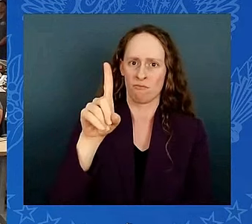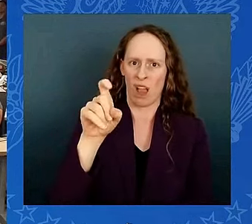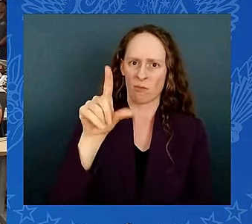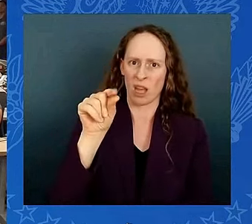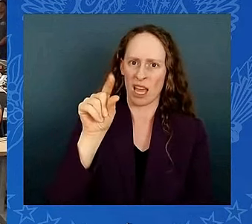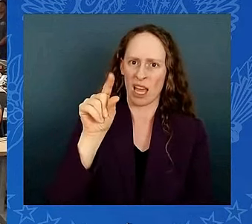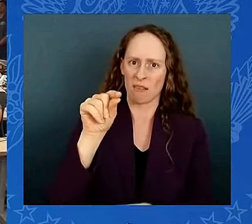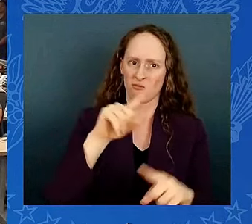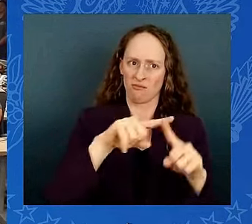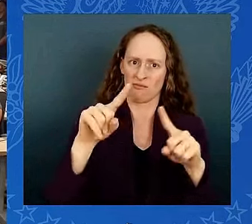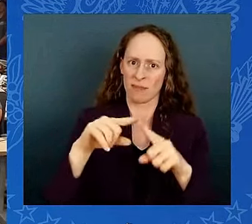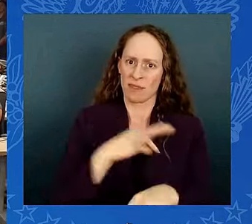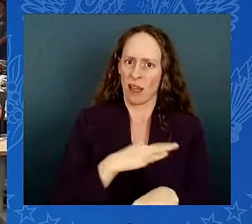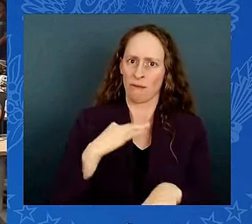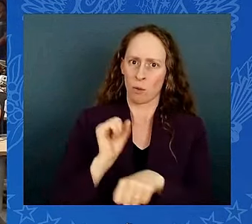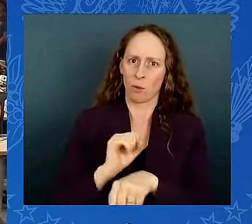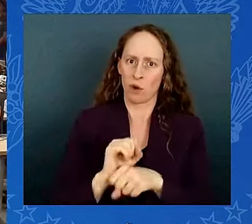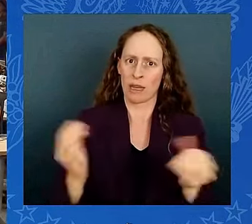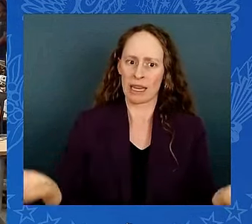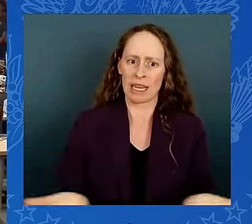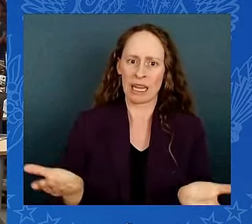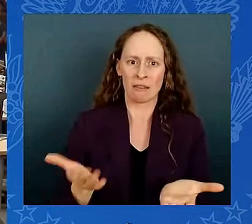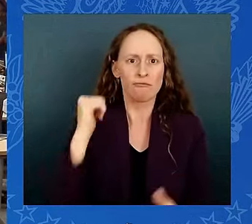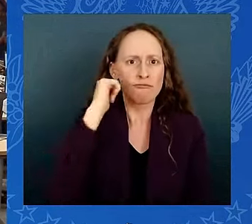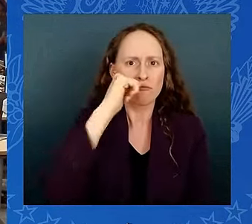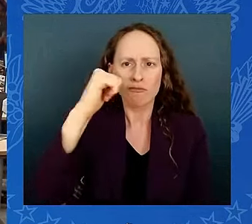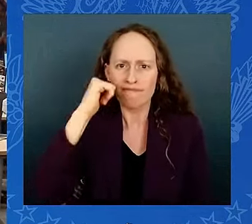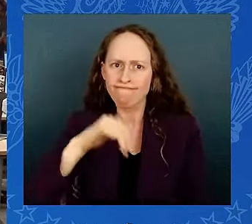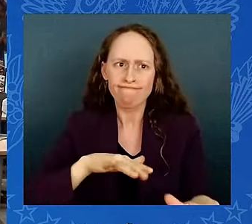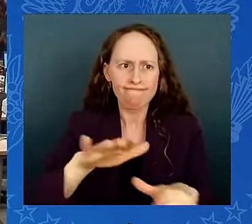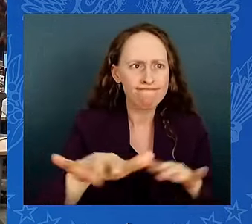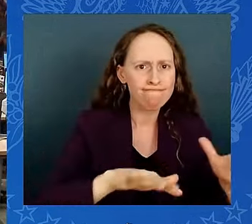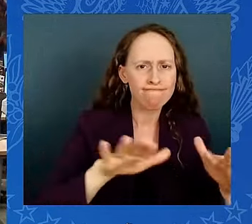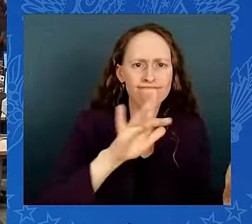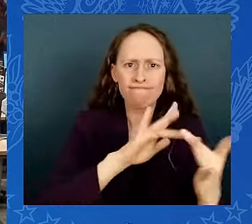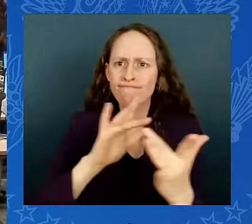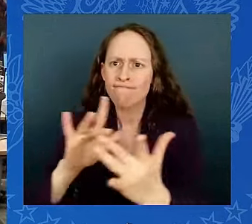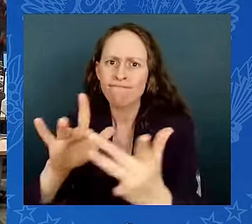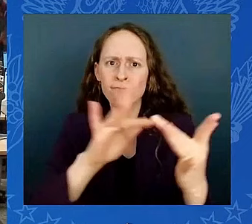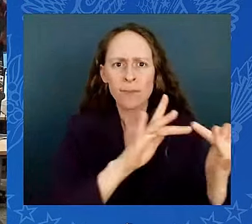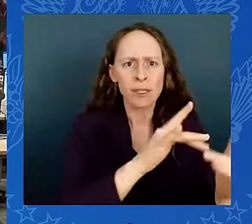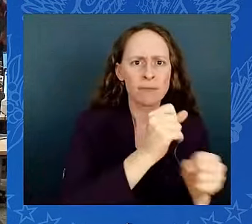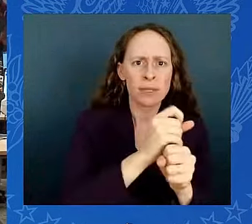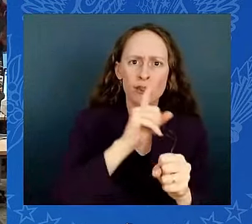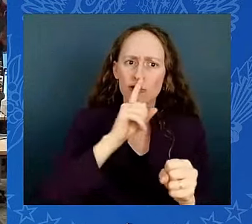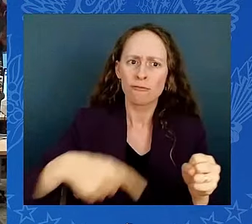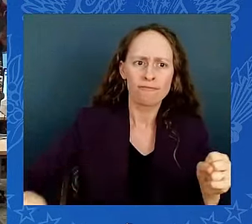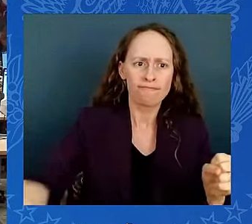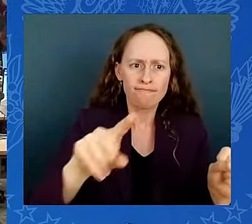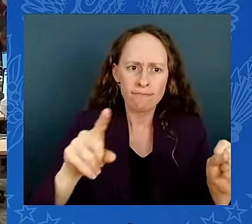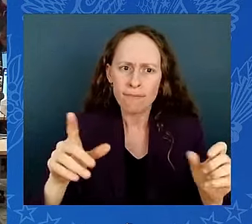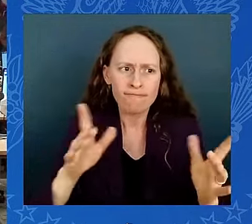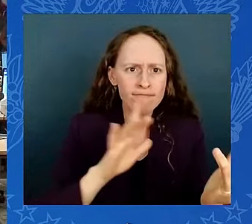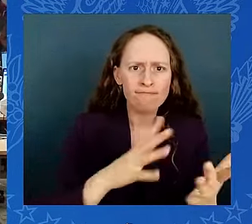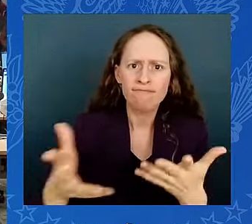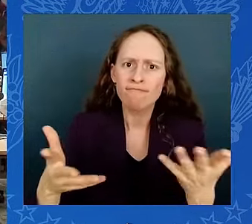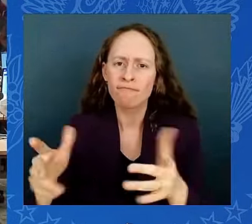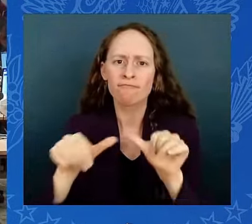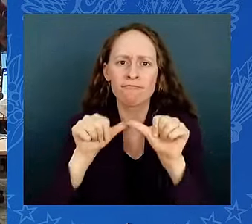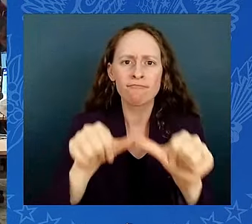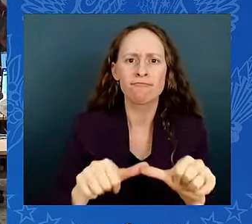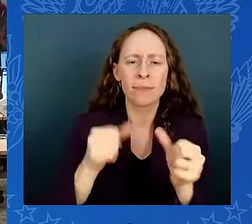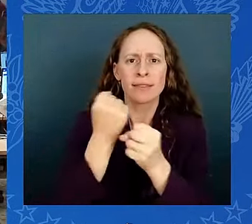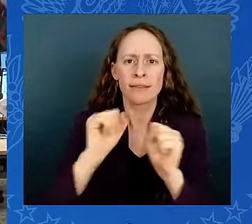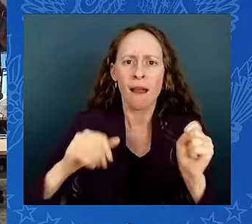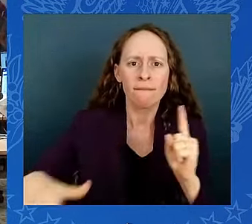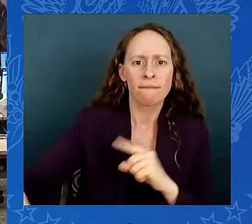businesses, and visitors. You'll also see around us partners, hundreds of partners that we have at the state and local and federal level, who come to